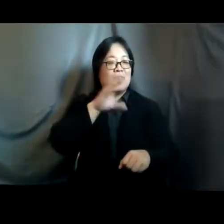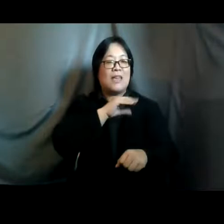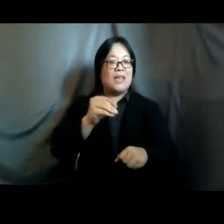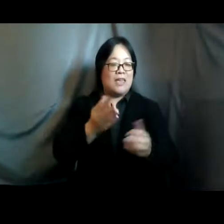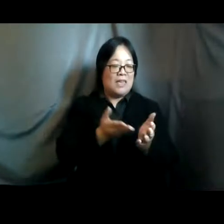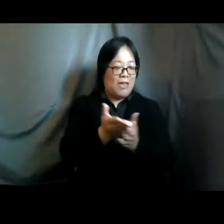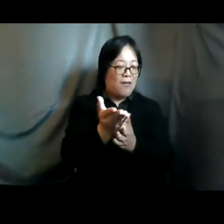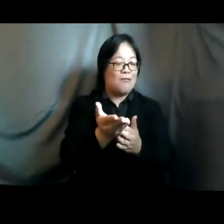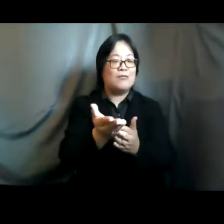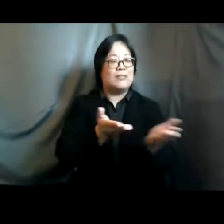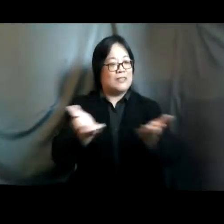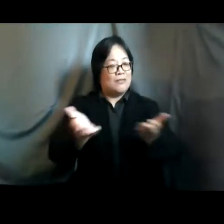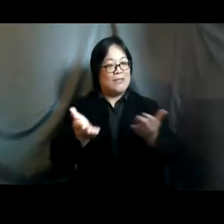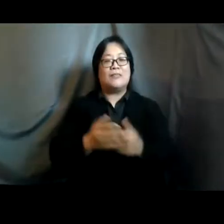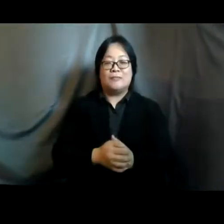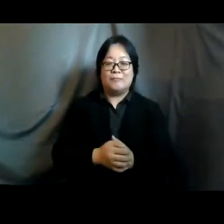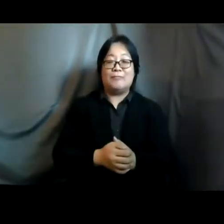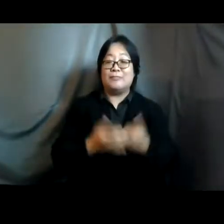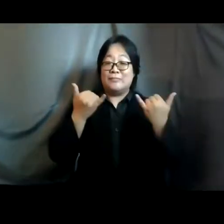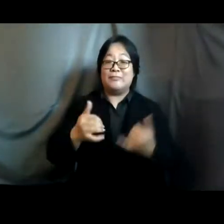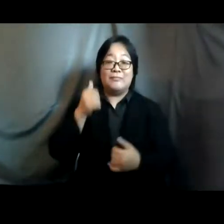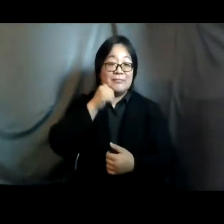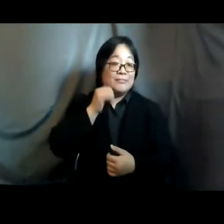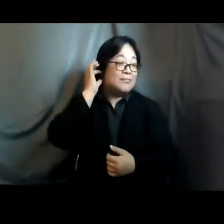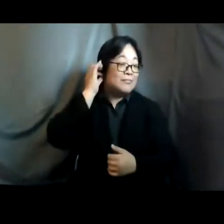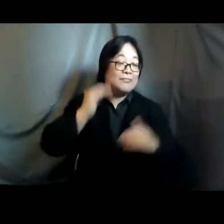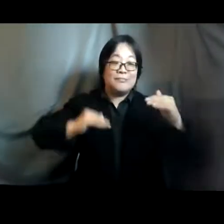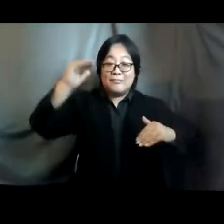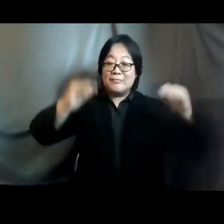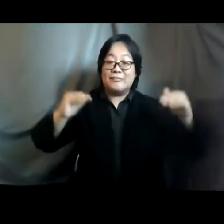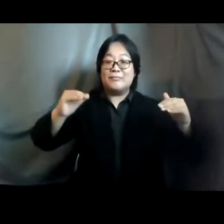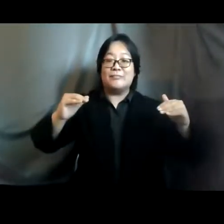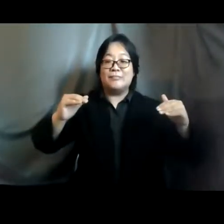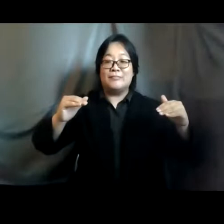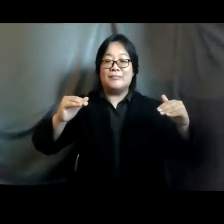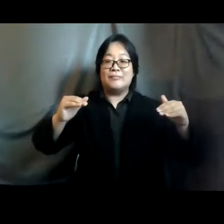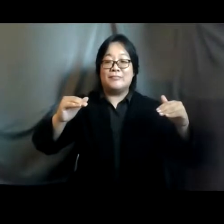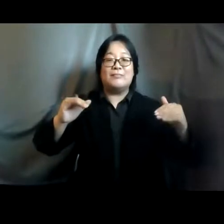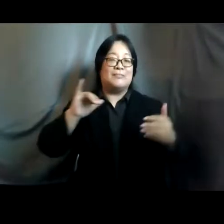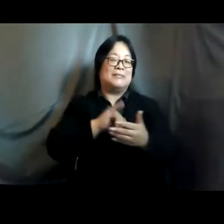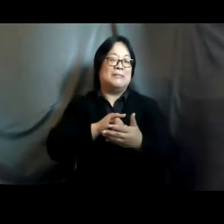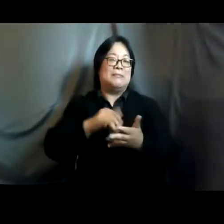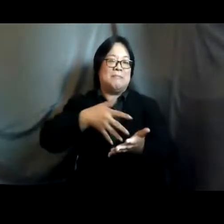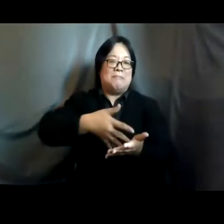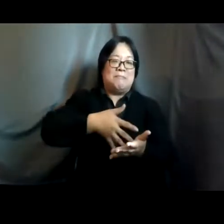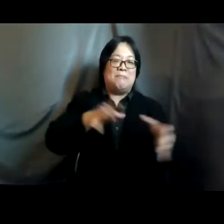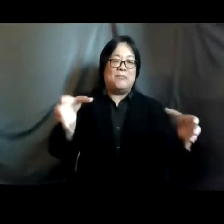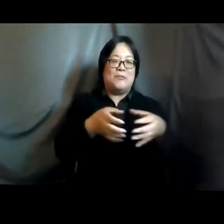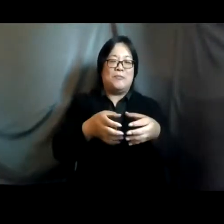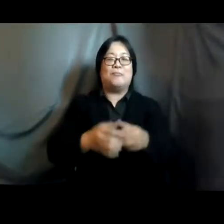services placing women adolescent girls and the most uh as most vulnerable and at risk